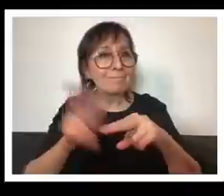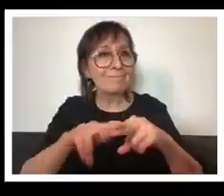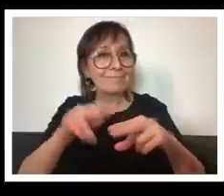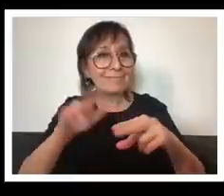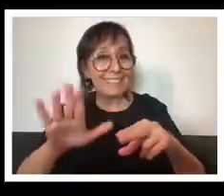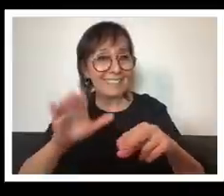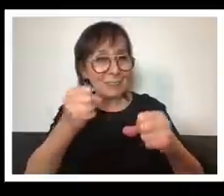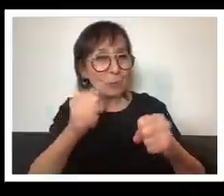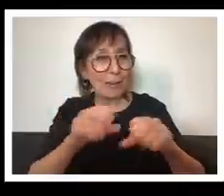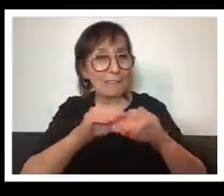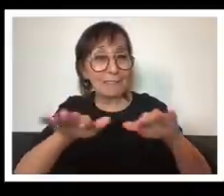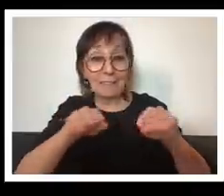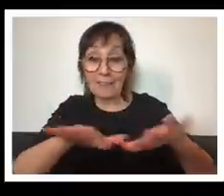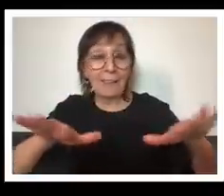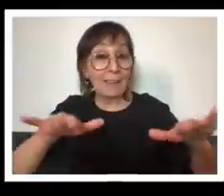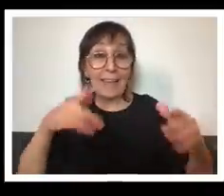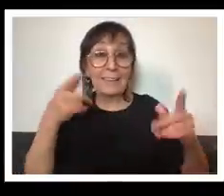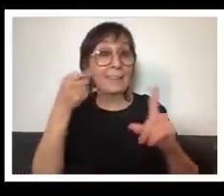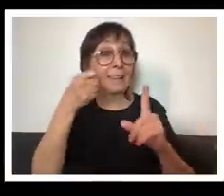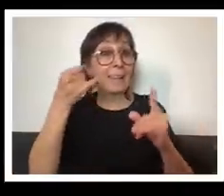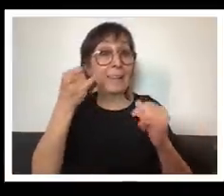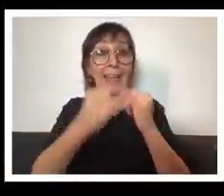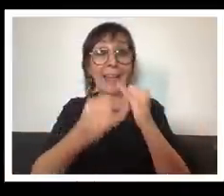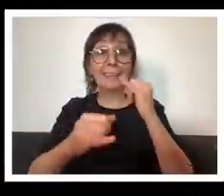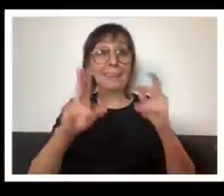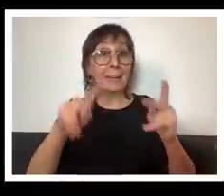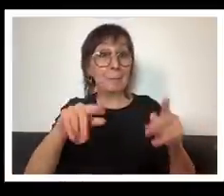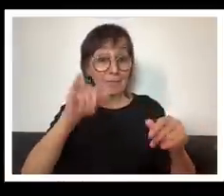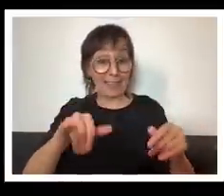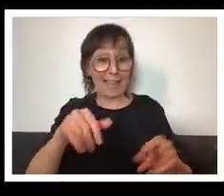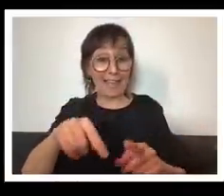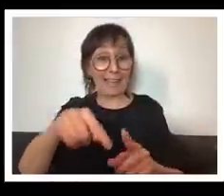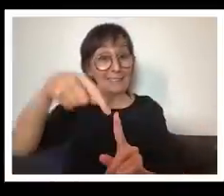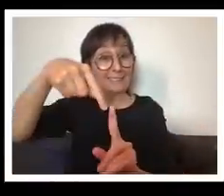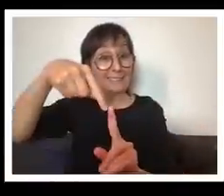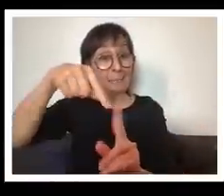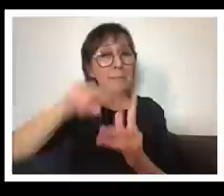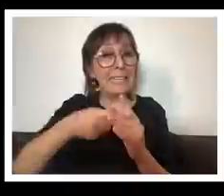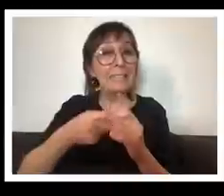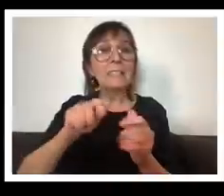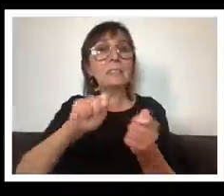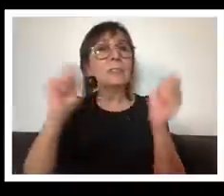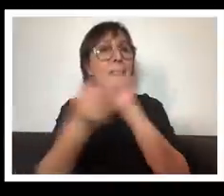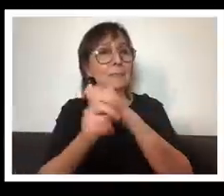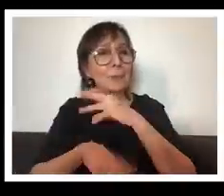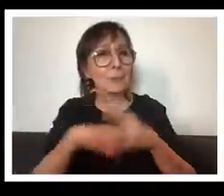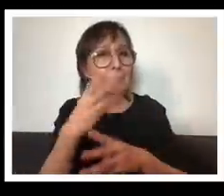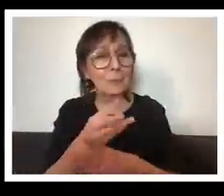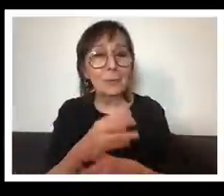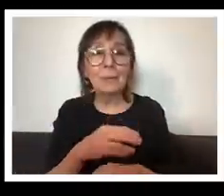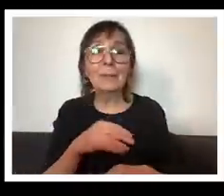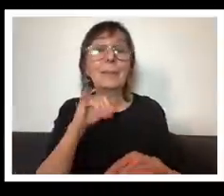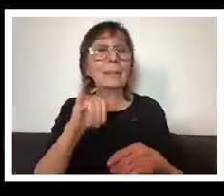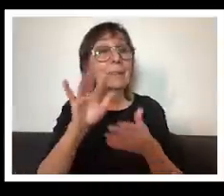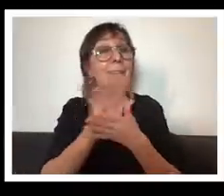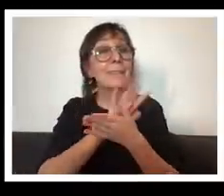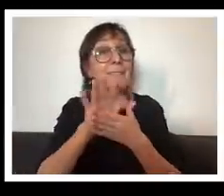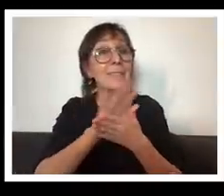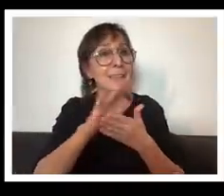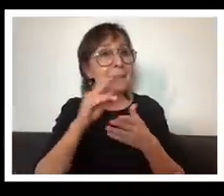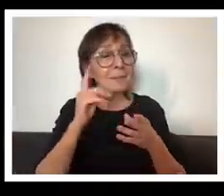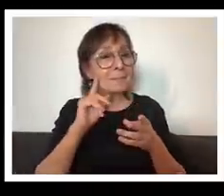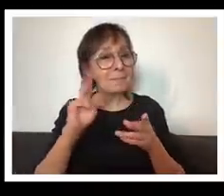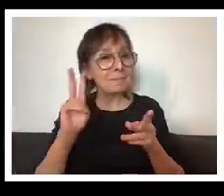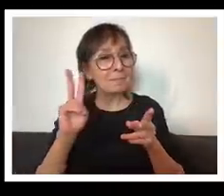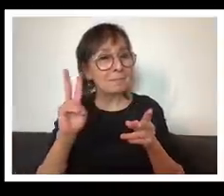ultimately kind of changed the world and i feel like um you know the trajectory of the film has been um maybe some small